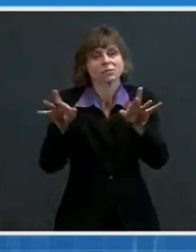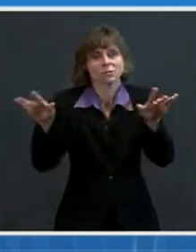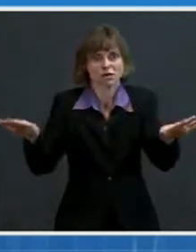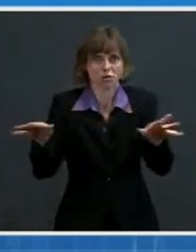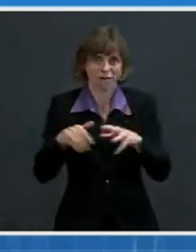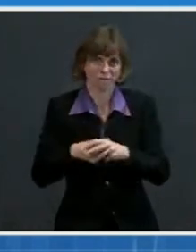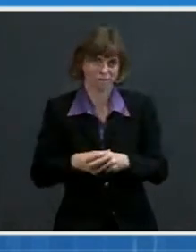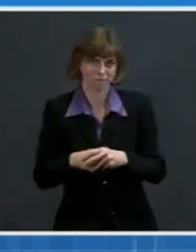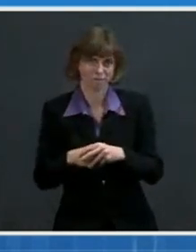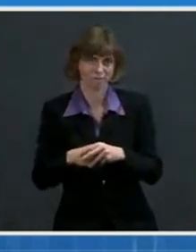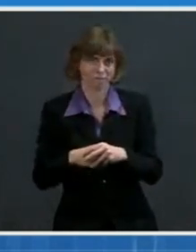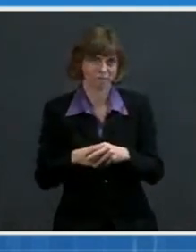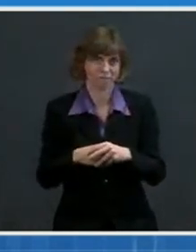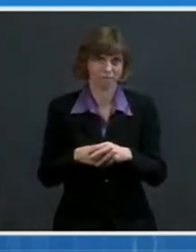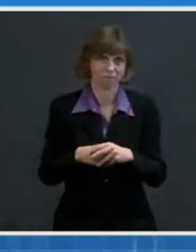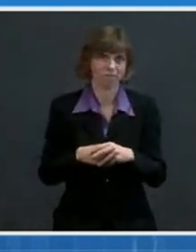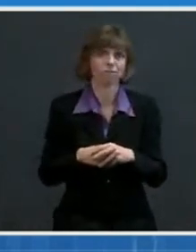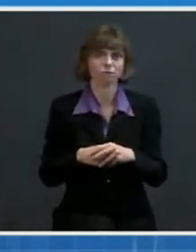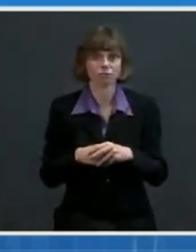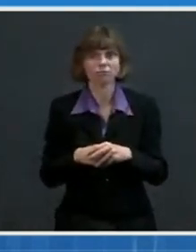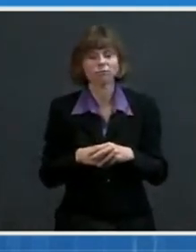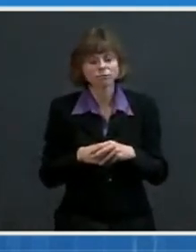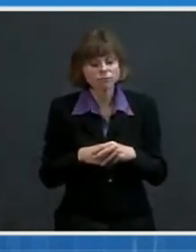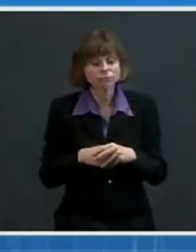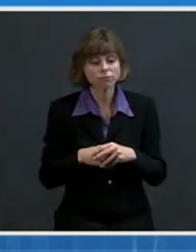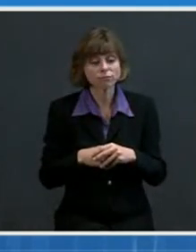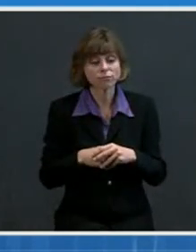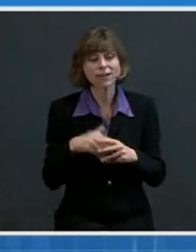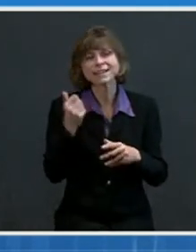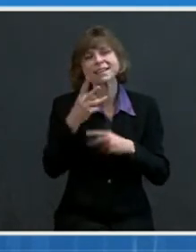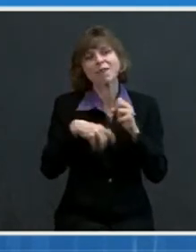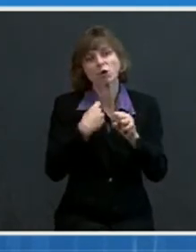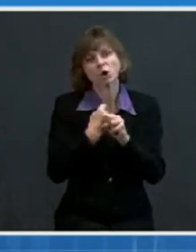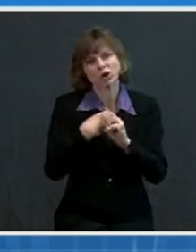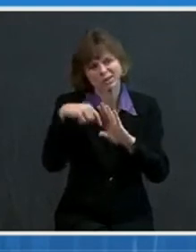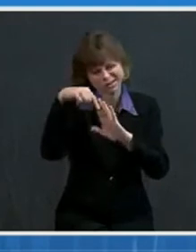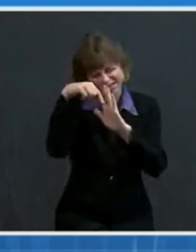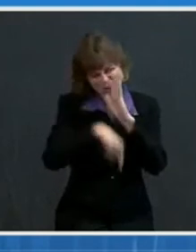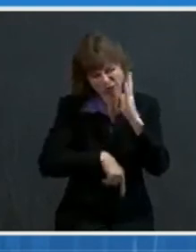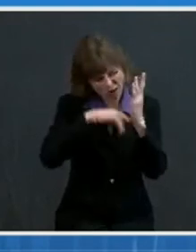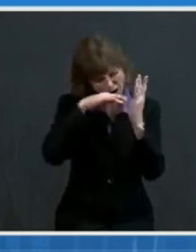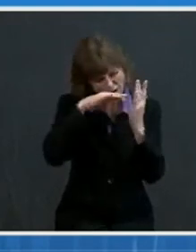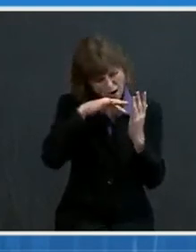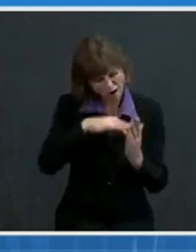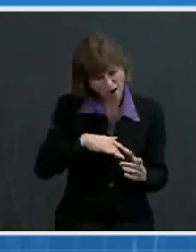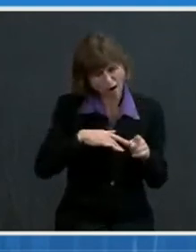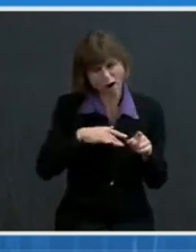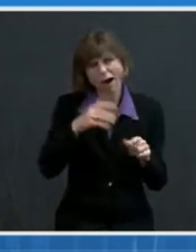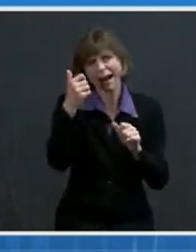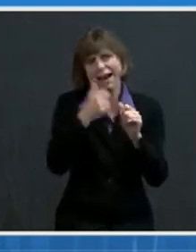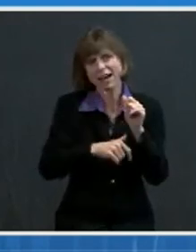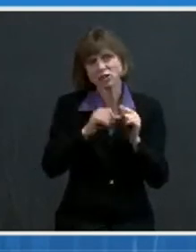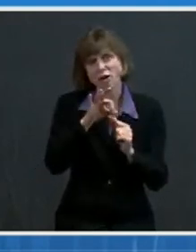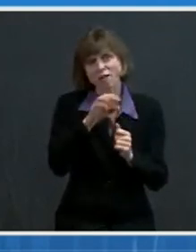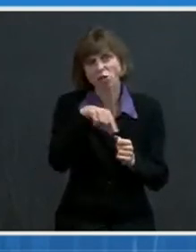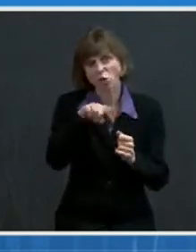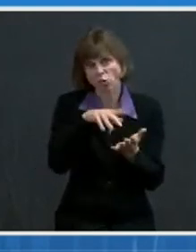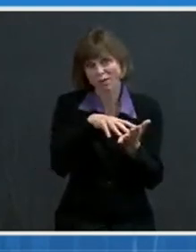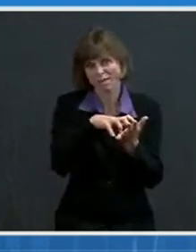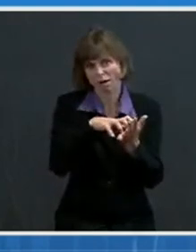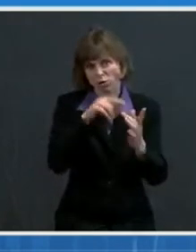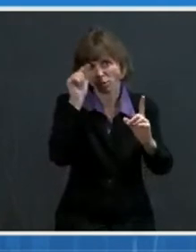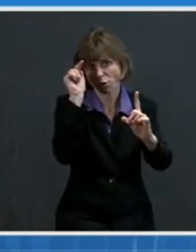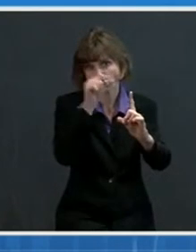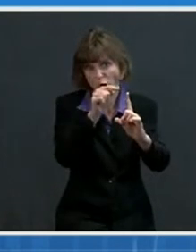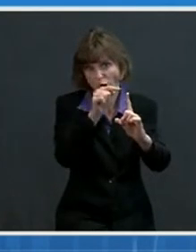Over the years of intensive study, next slide, each of those vulnerable targets has led